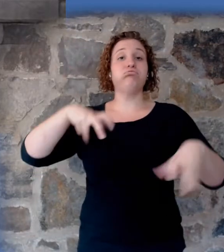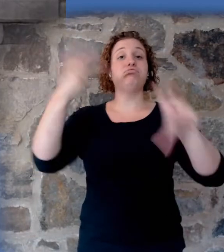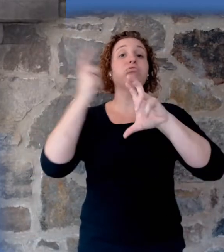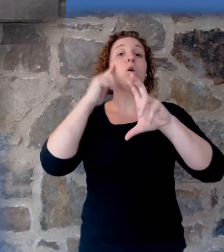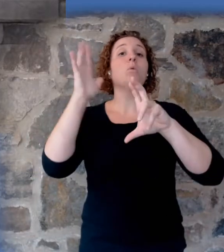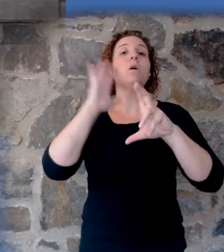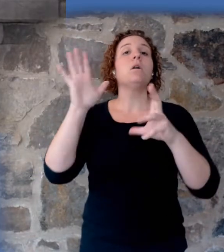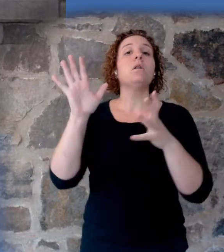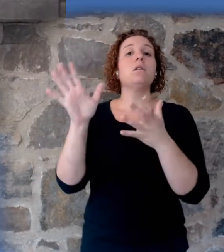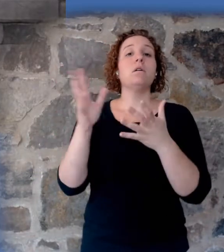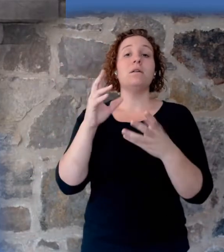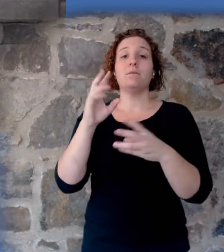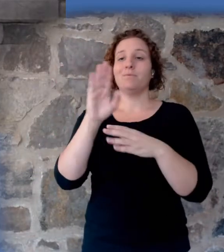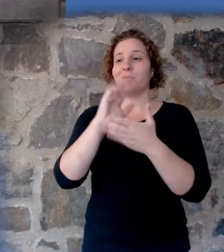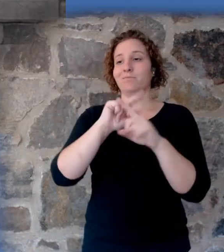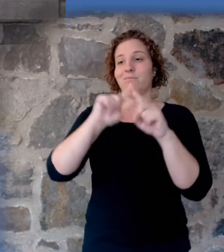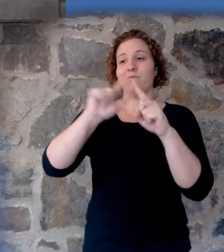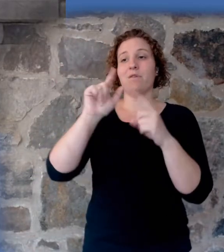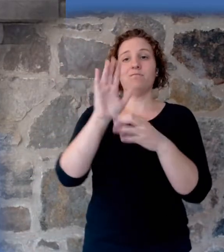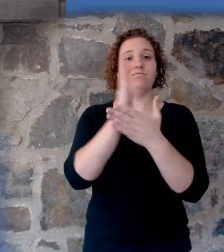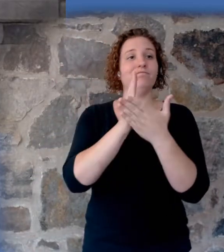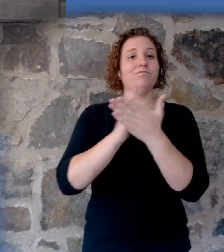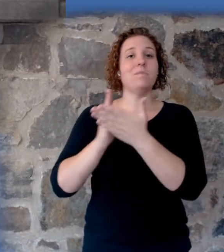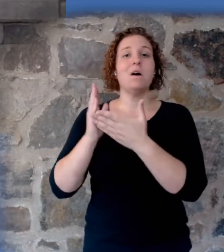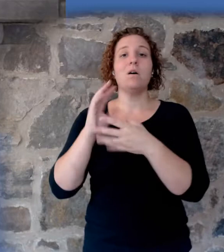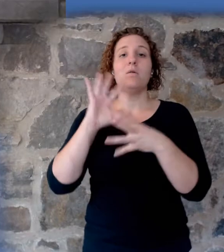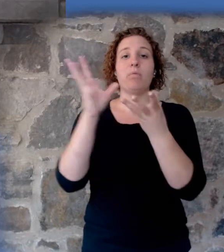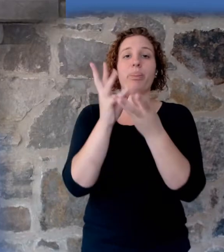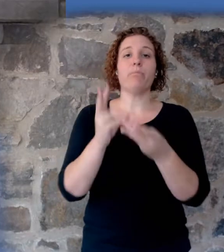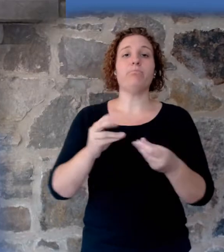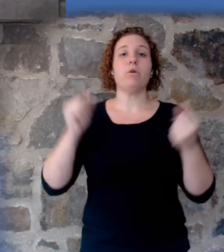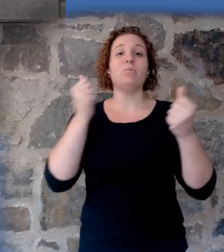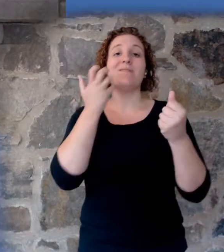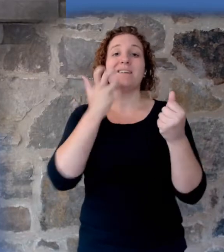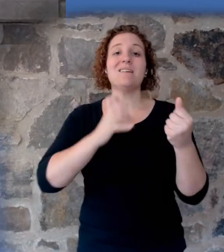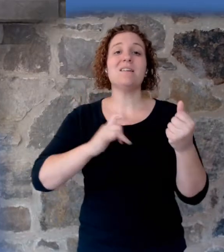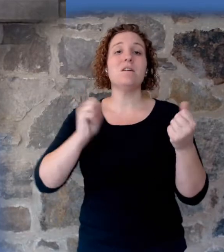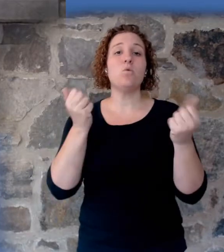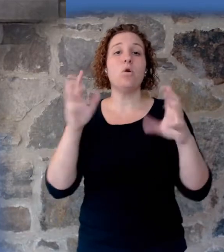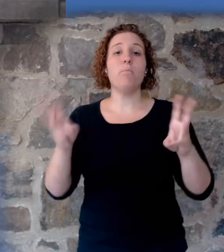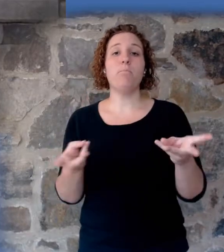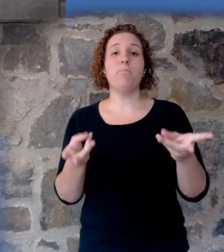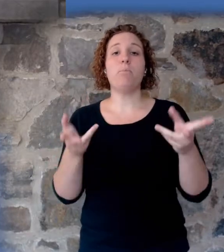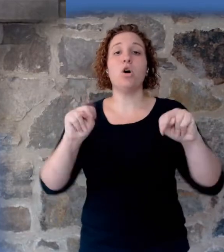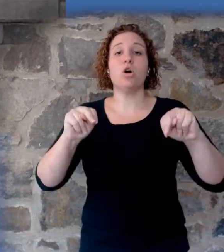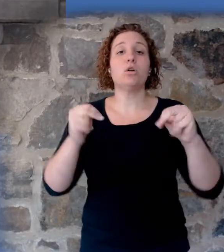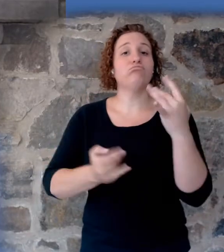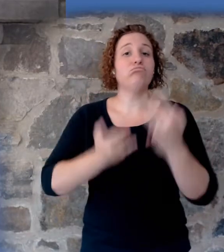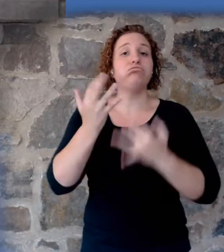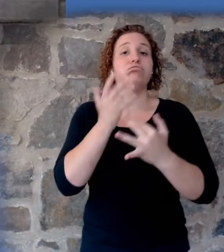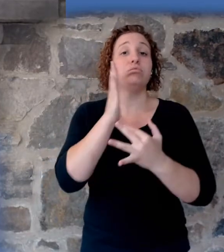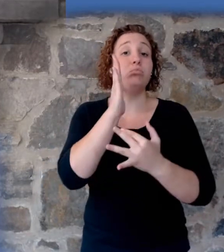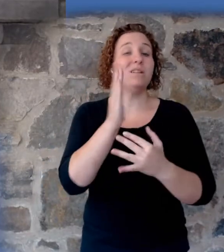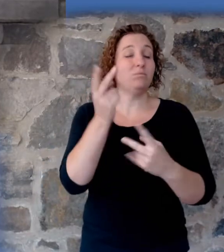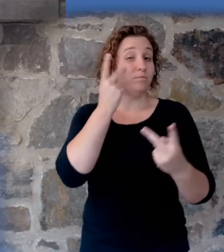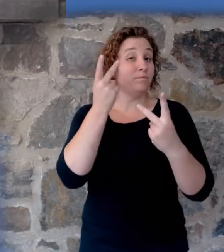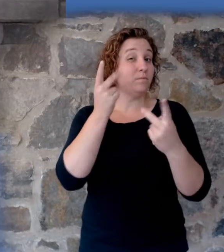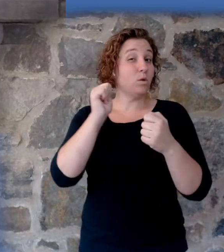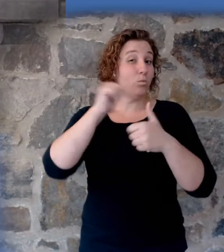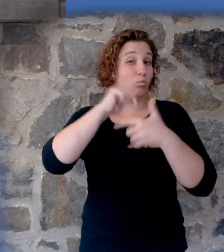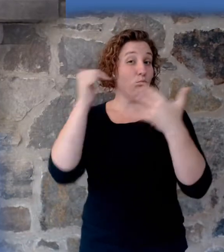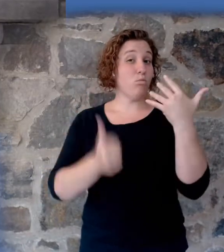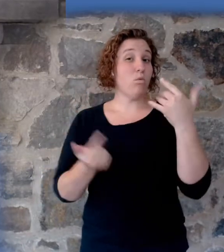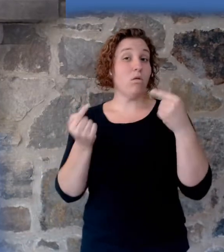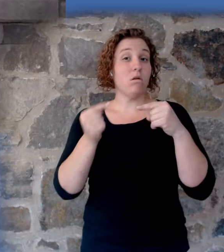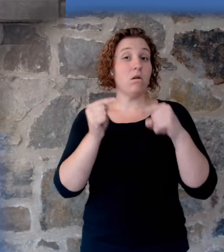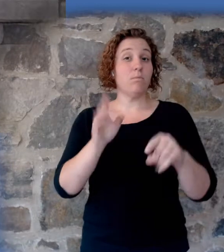fervent heat, and the earth and all the works that are therein shall be burned up. Seeing then that all these things shall be dissolved,